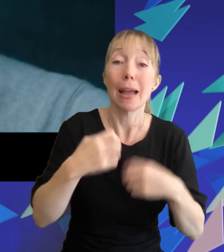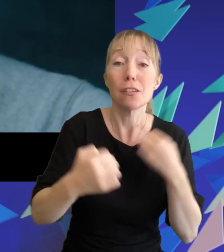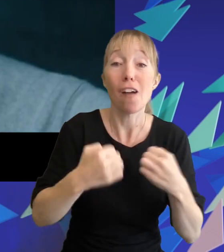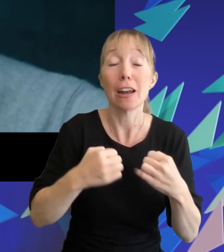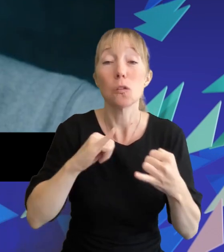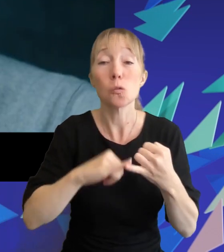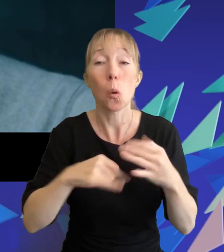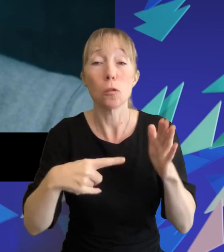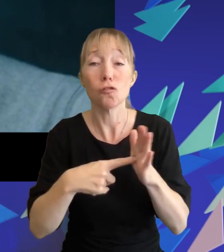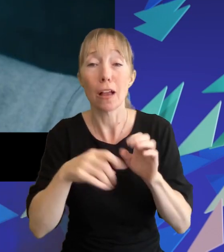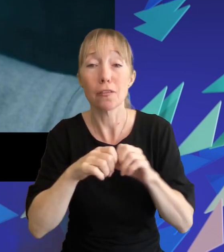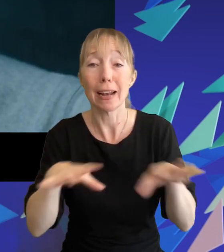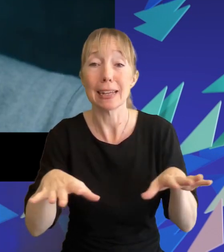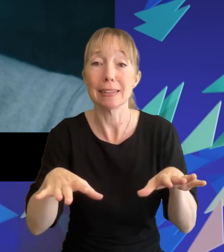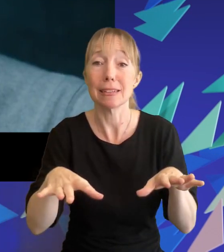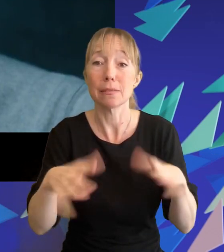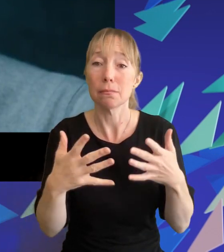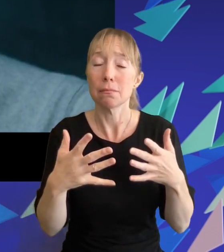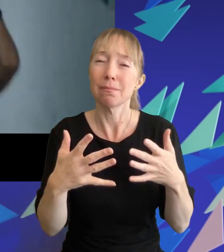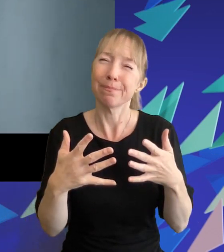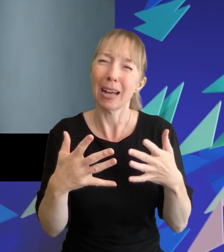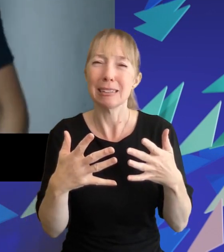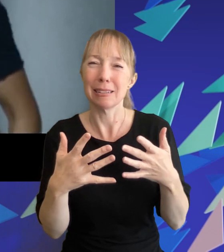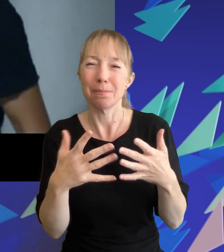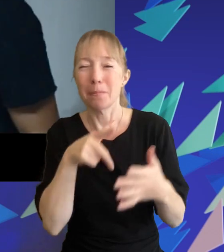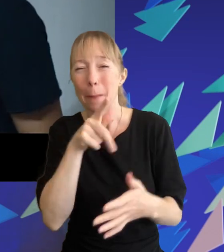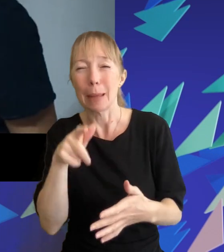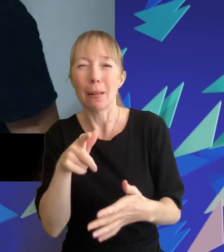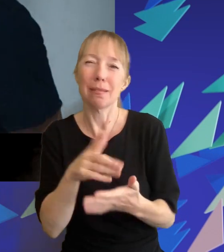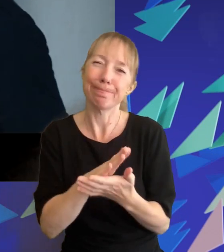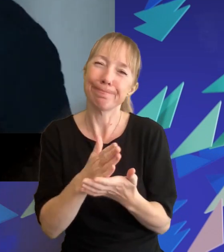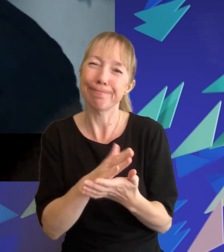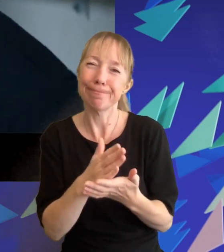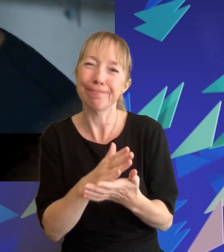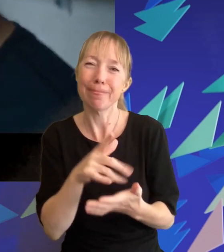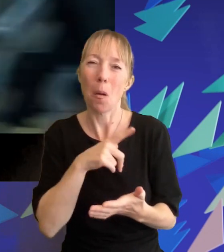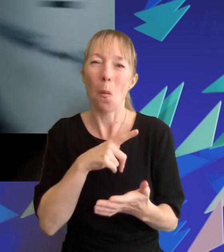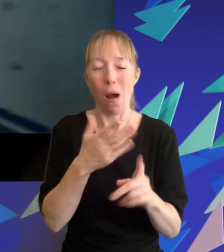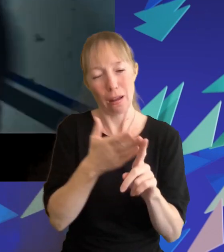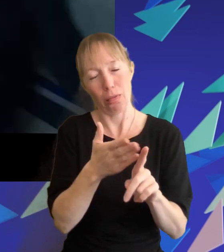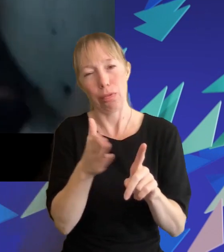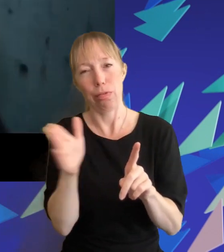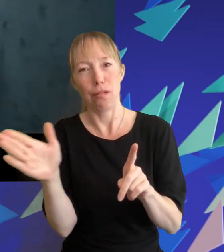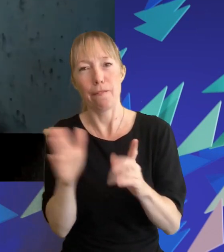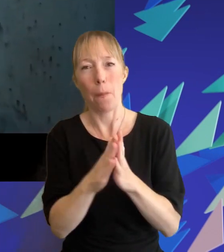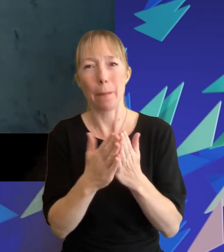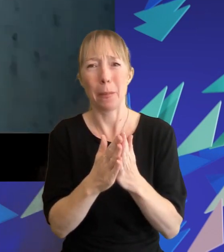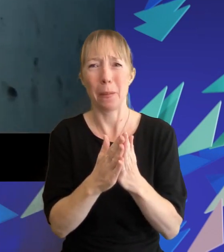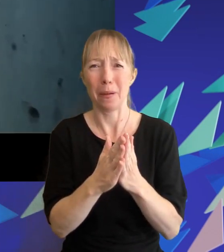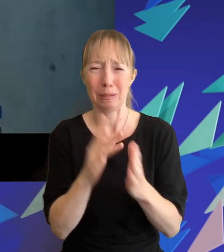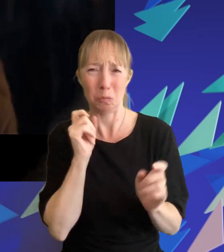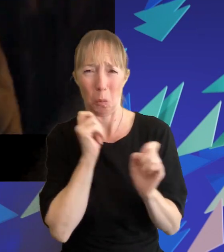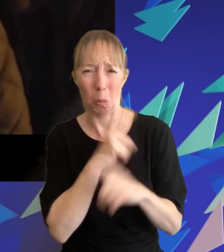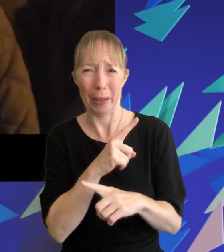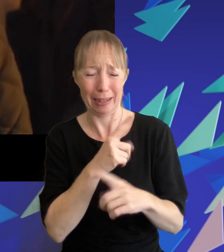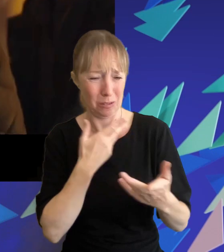where the first film left off the film had mixed reviews mainly because of its deviation from the source material and bizarre story choices